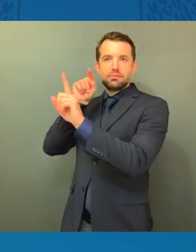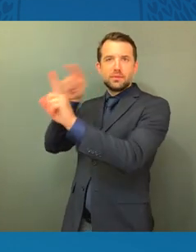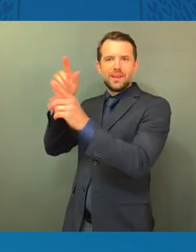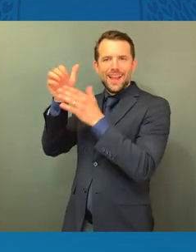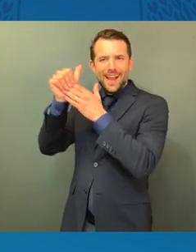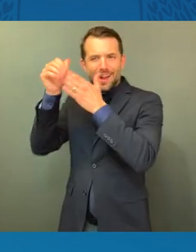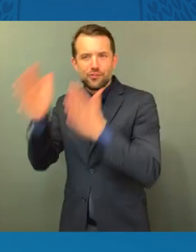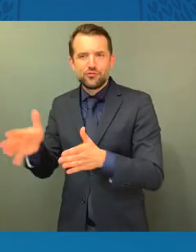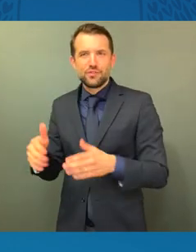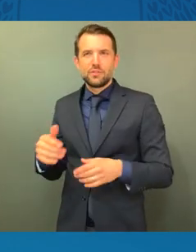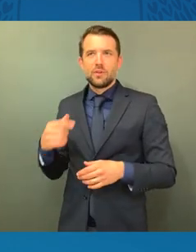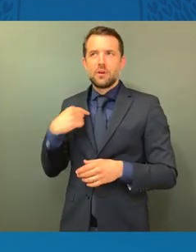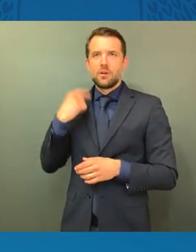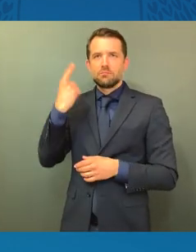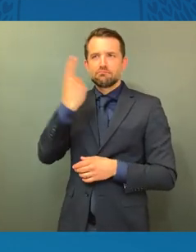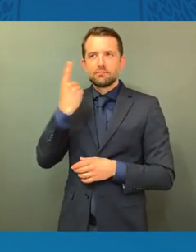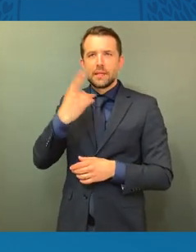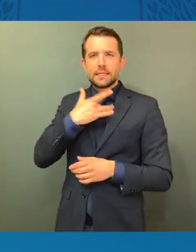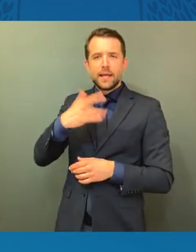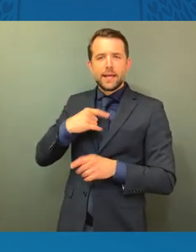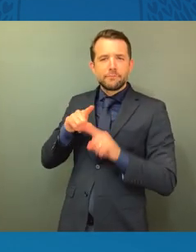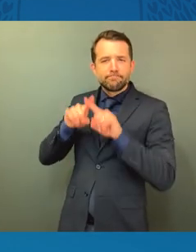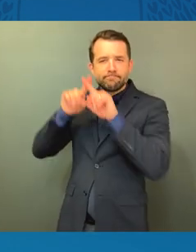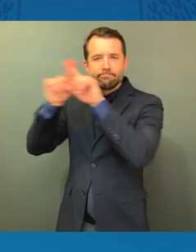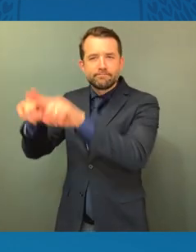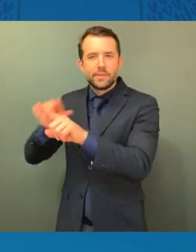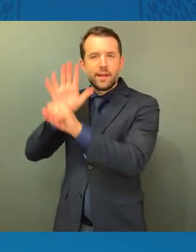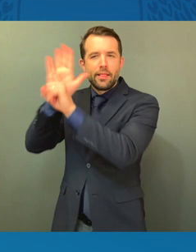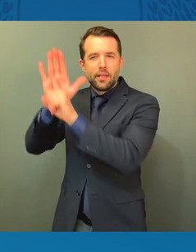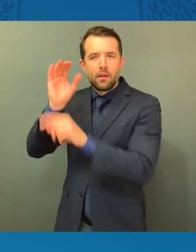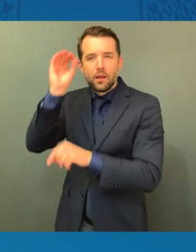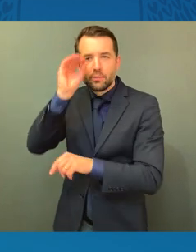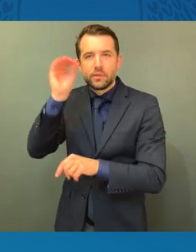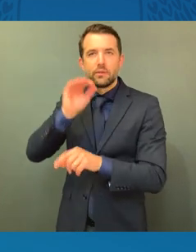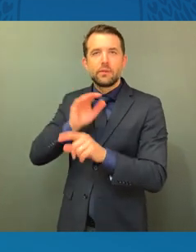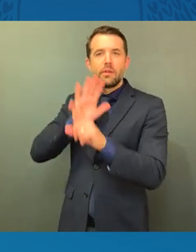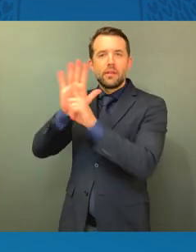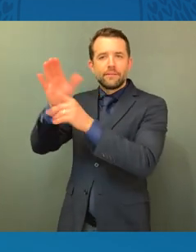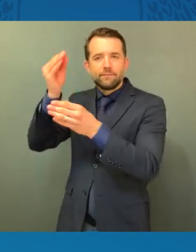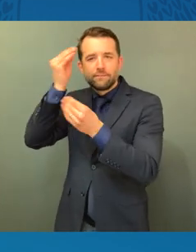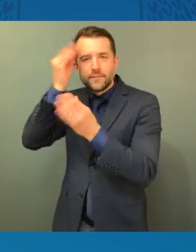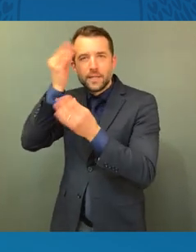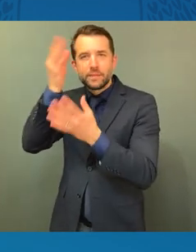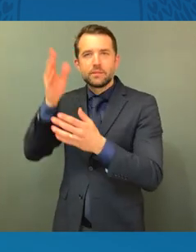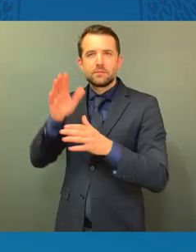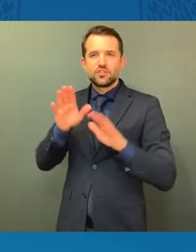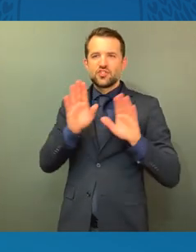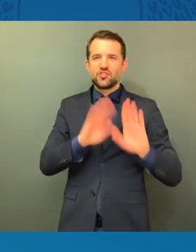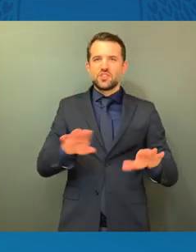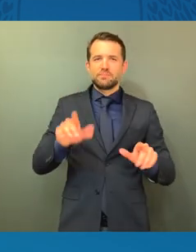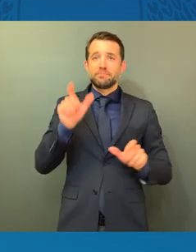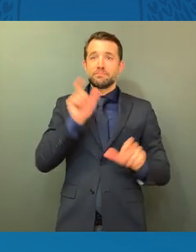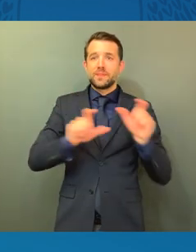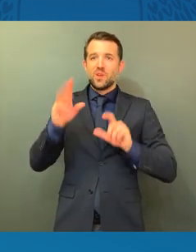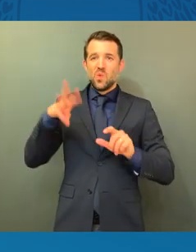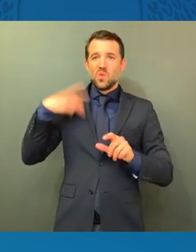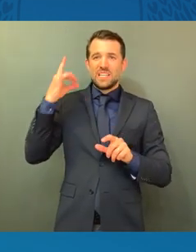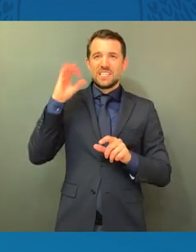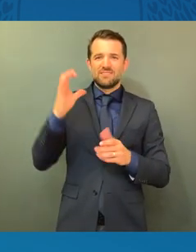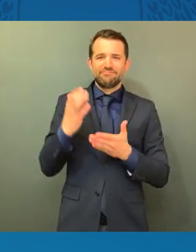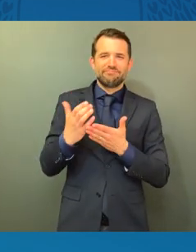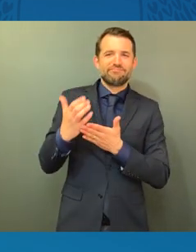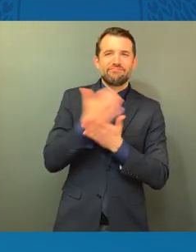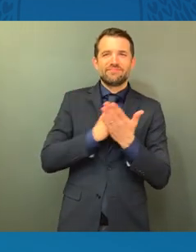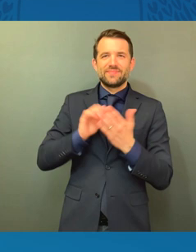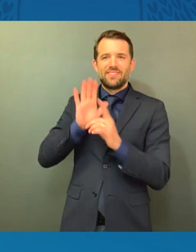conscience for what our country deserves and what the children and the people of Washington, D.C. deserve. Thank you so very much. I'm so glad to